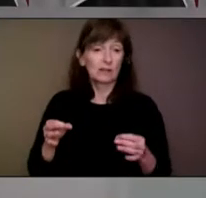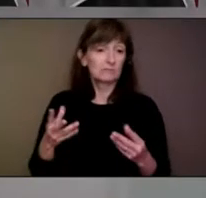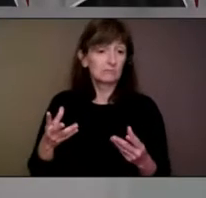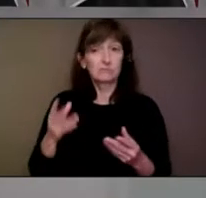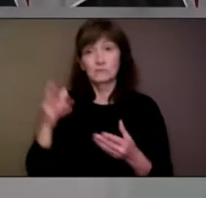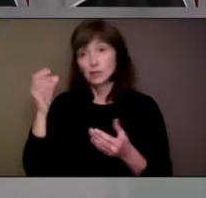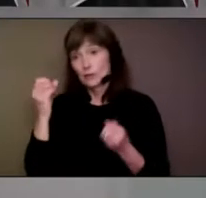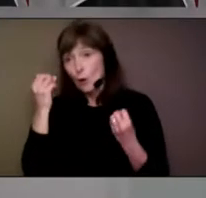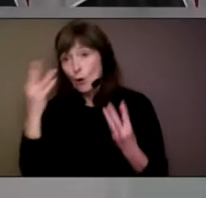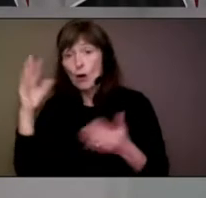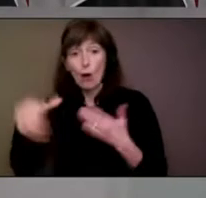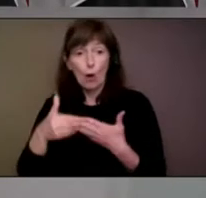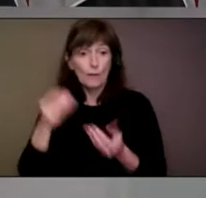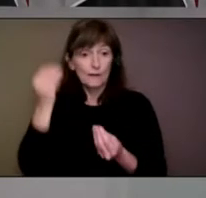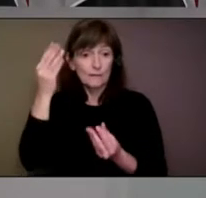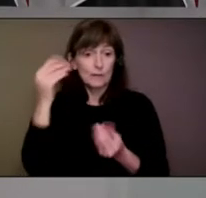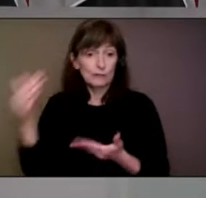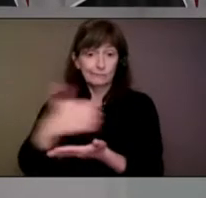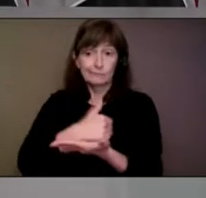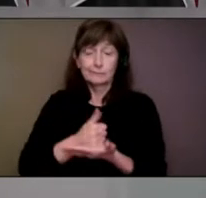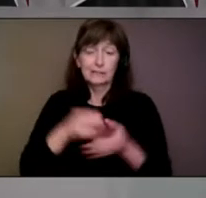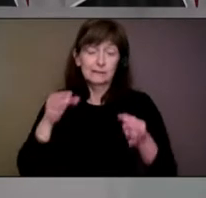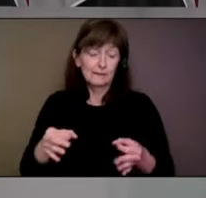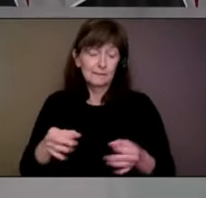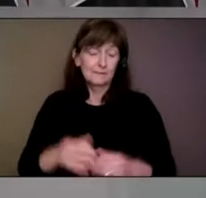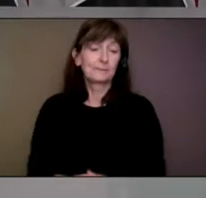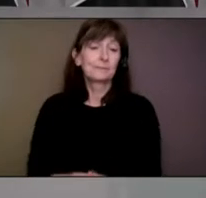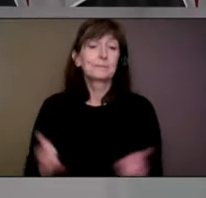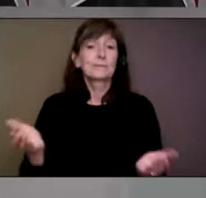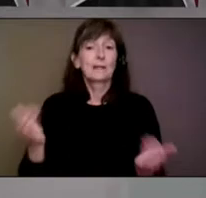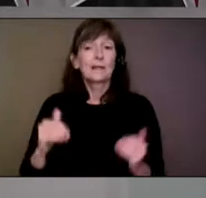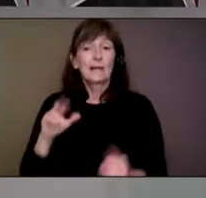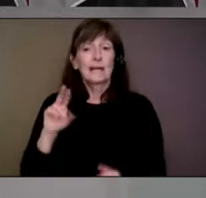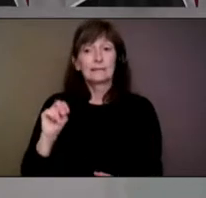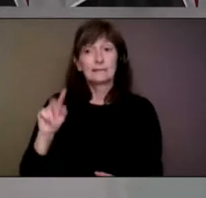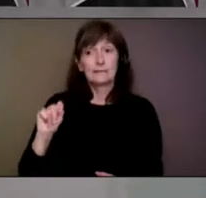Our next questions are from Kellyanne Roberts with NTV. Please go ahead.